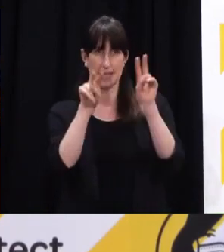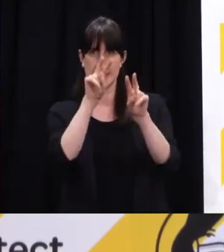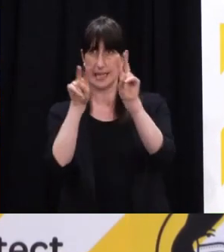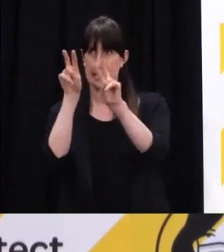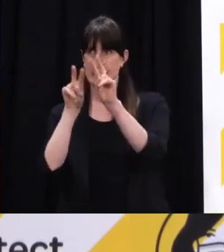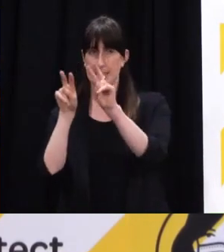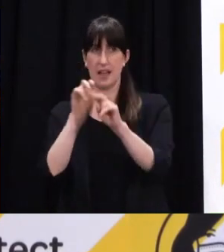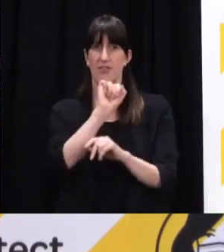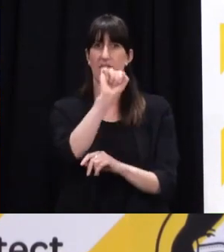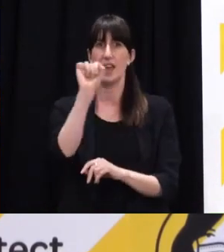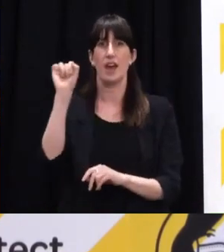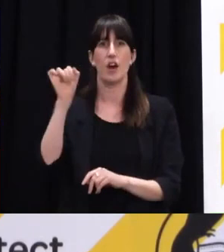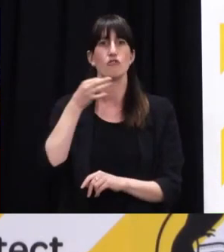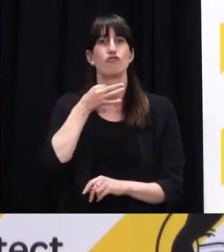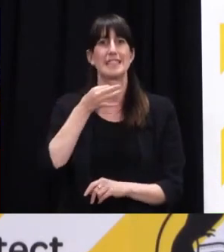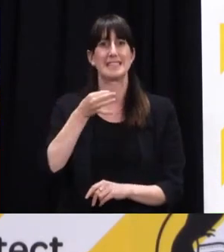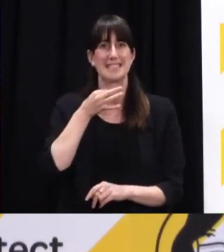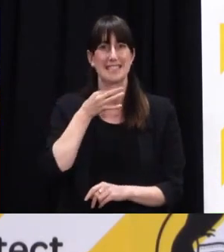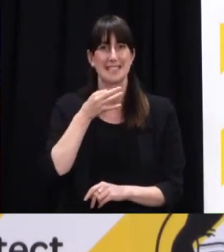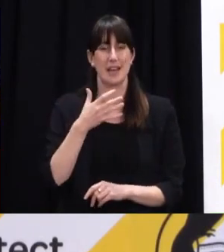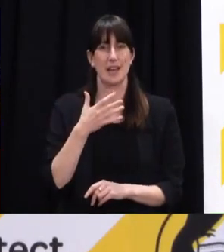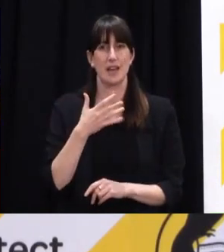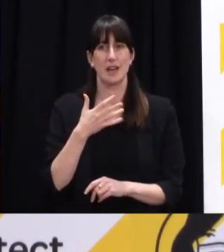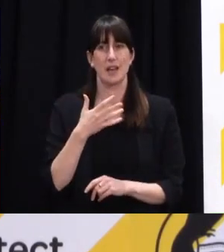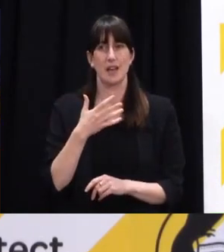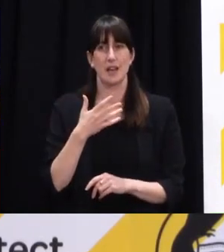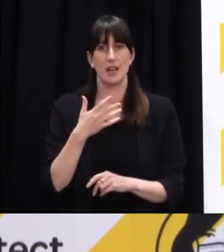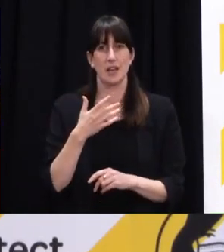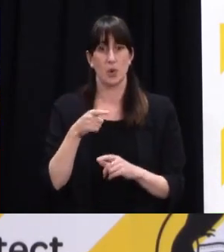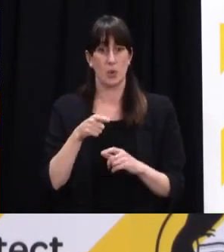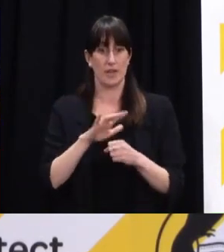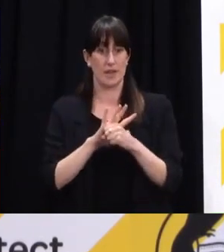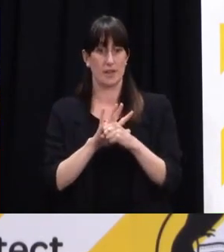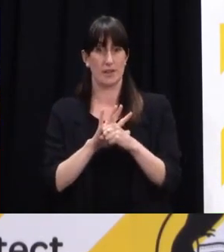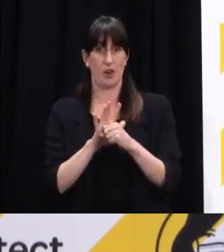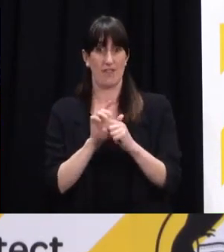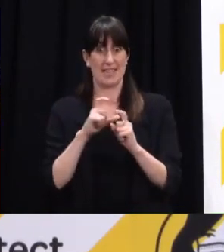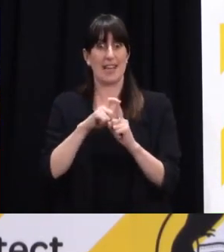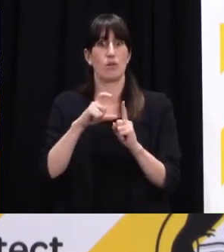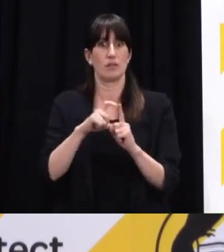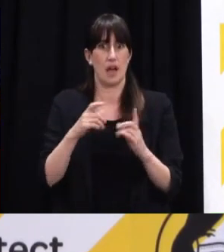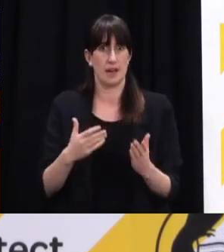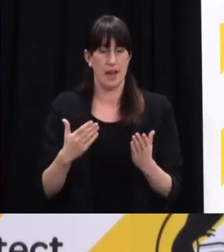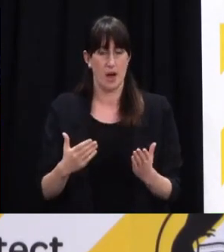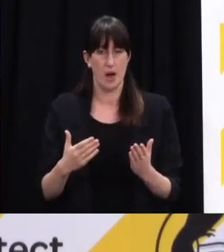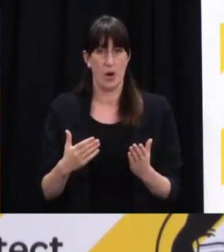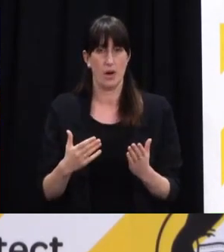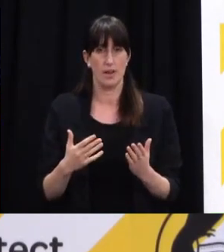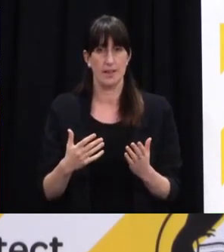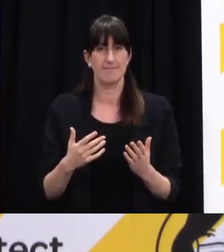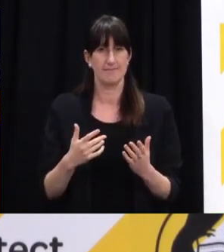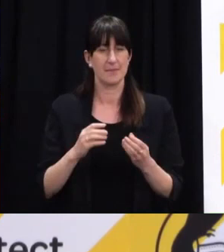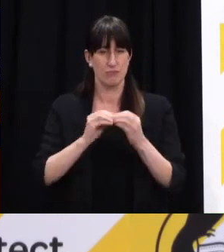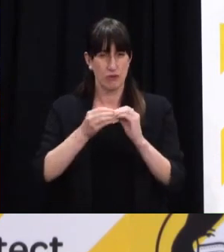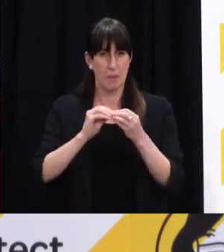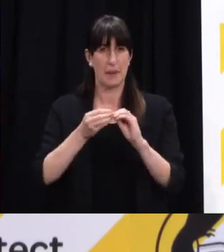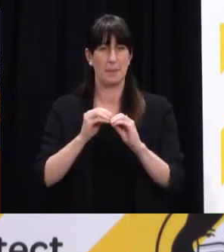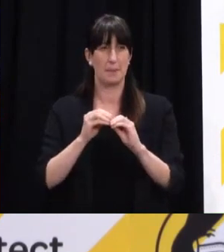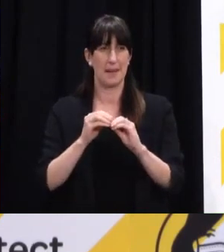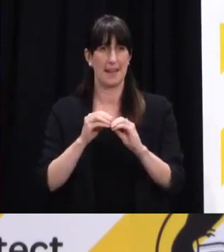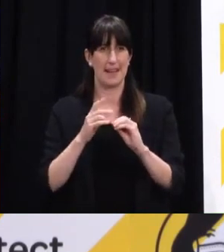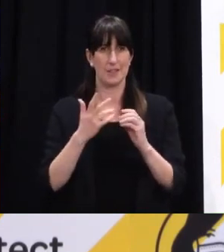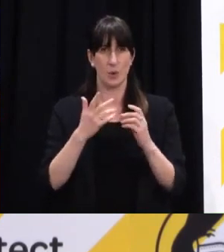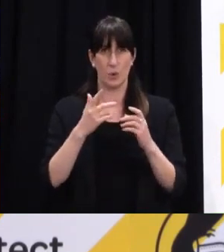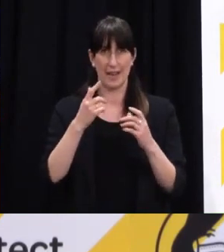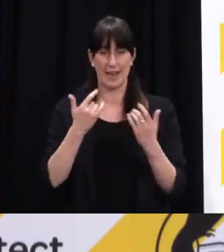within a country because actually with these variants of concern, individual cases of Delta are hugely problematic and so you need to build